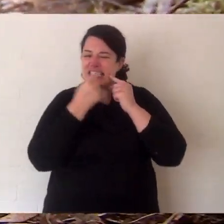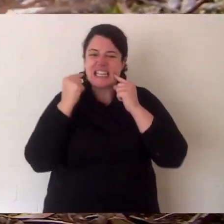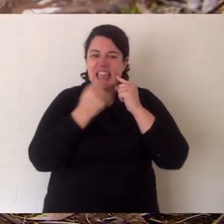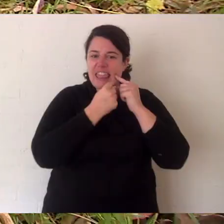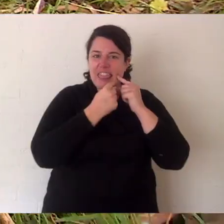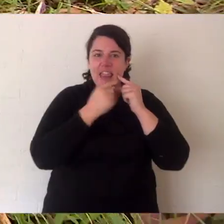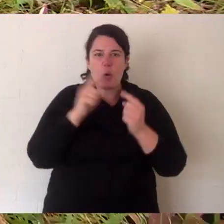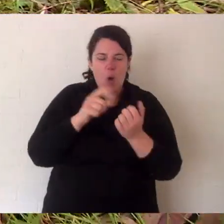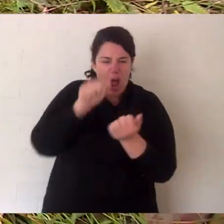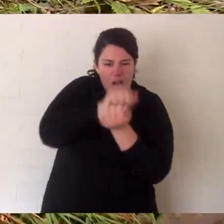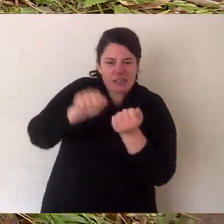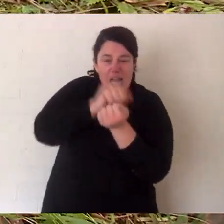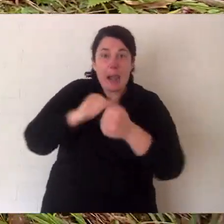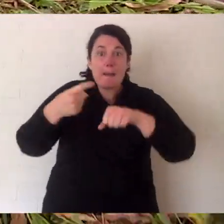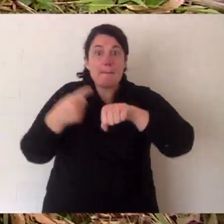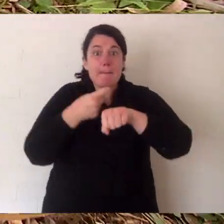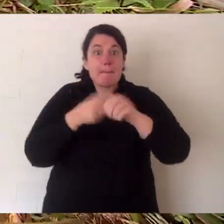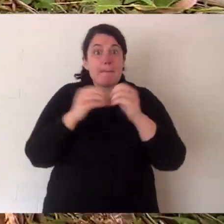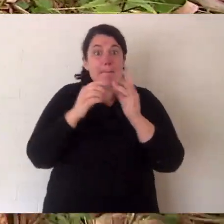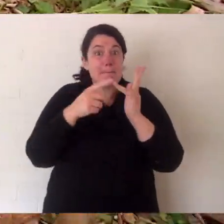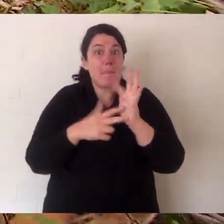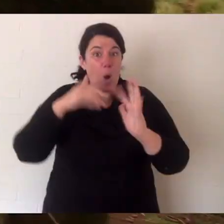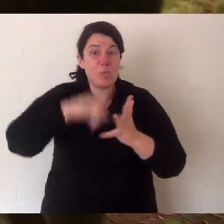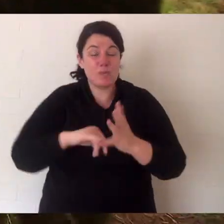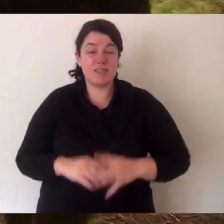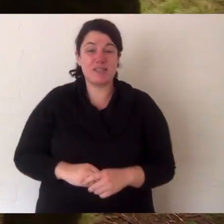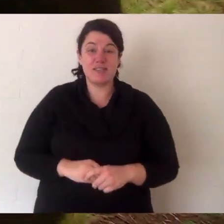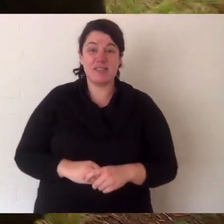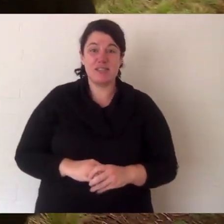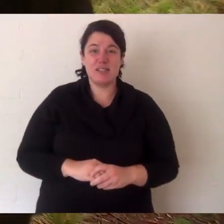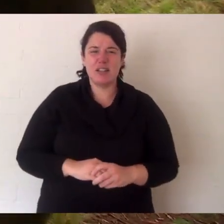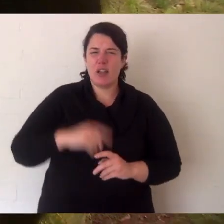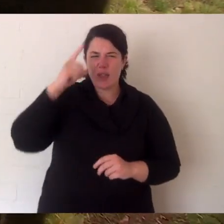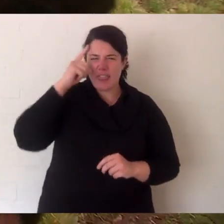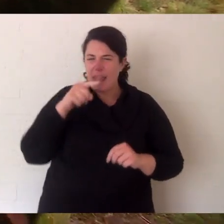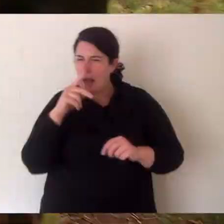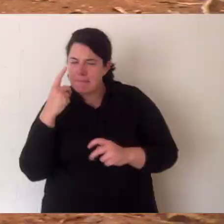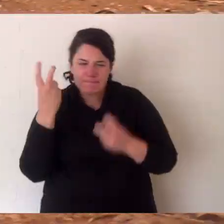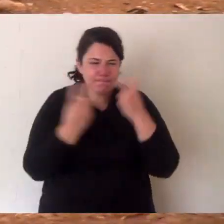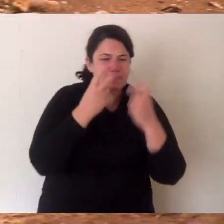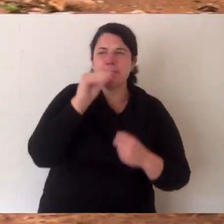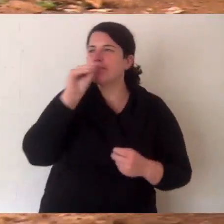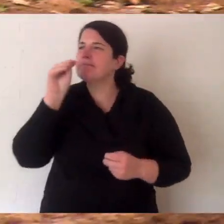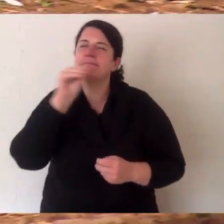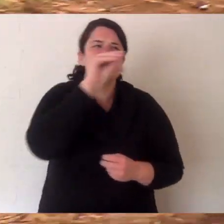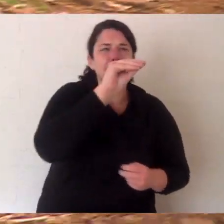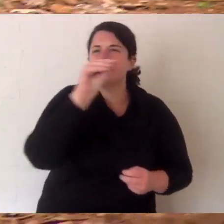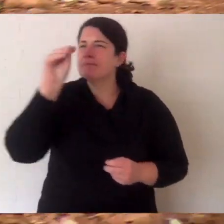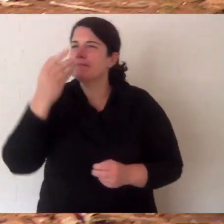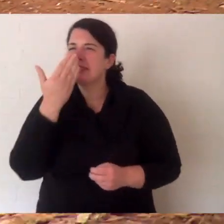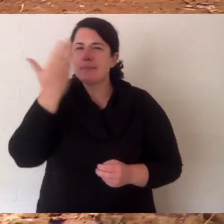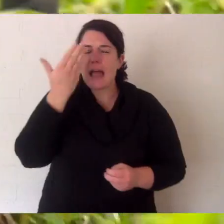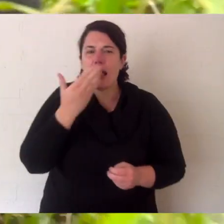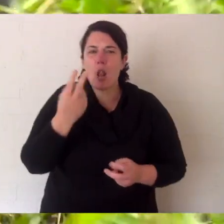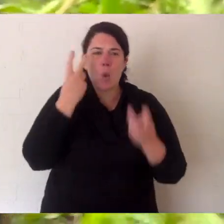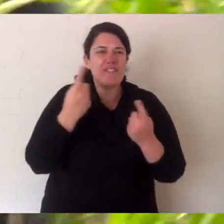really muscular jaw and a big bony head and those teeth are made for crushing bone. They do that because you